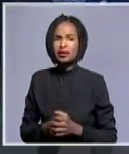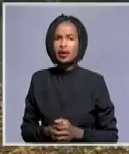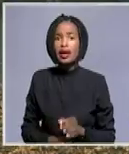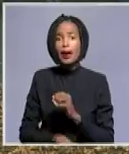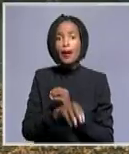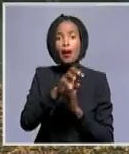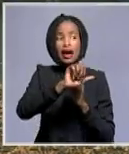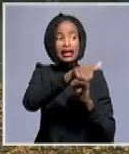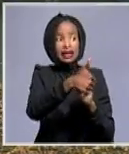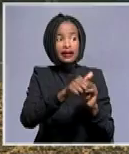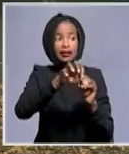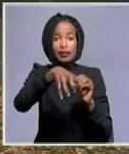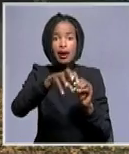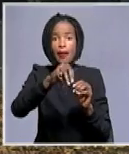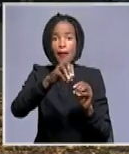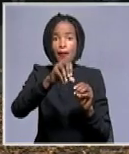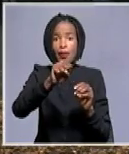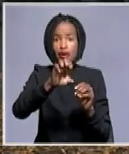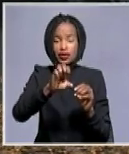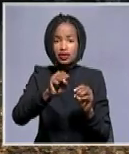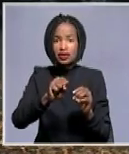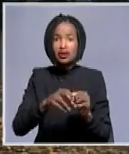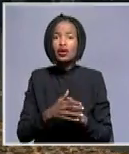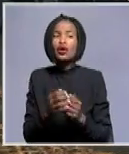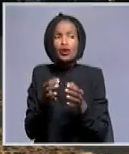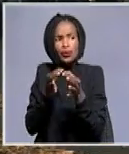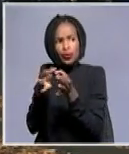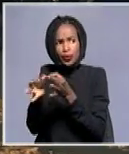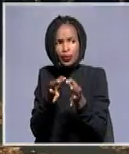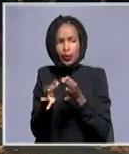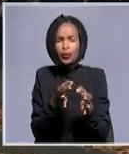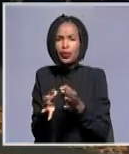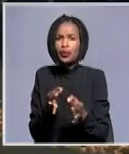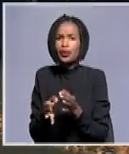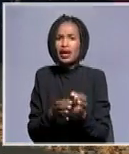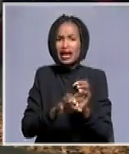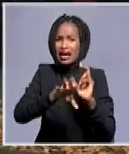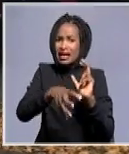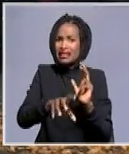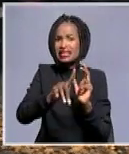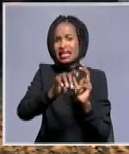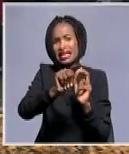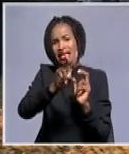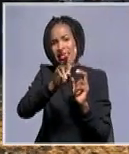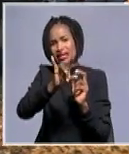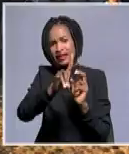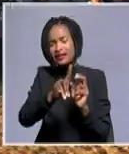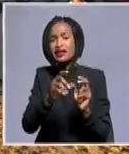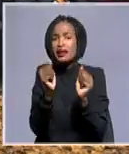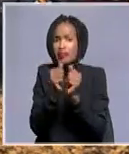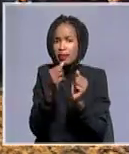Barweb constituency. He had talks with the constituency councillor Martin David, where both of them agreed,